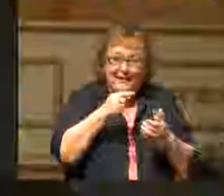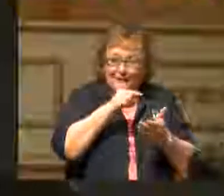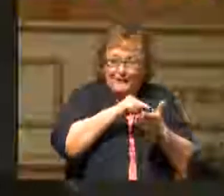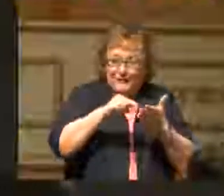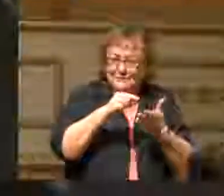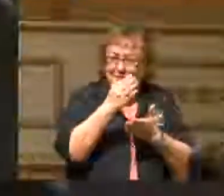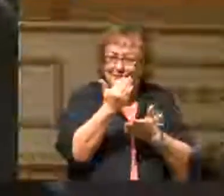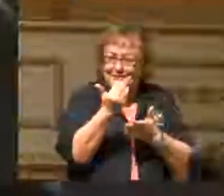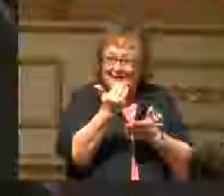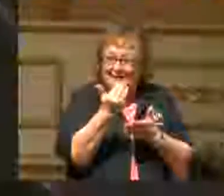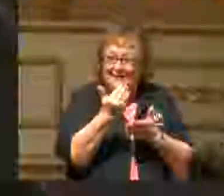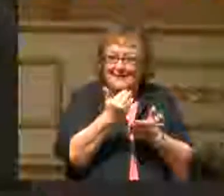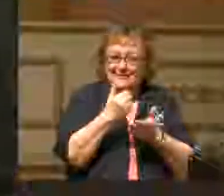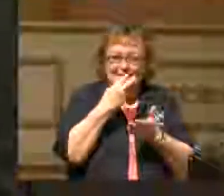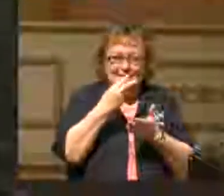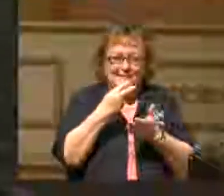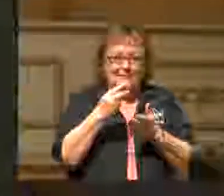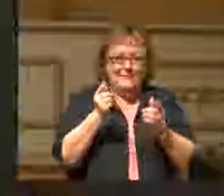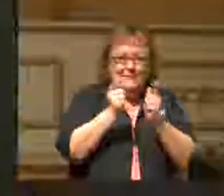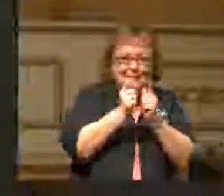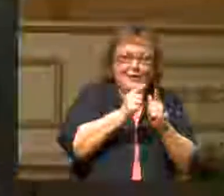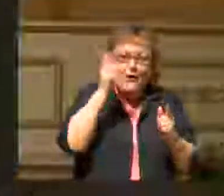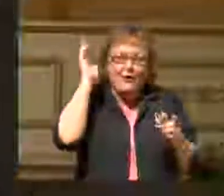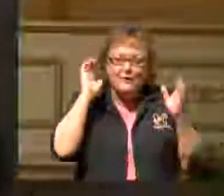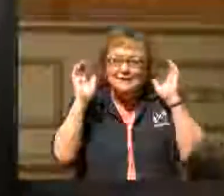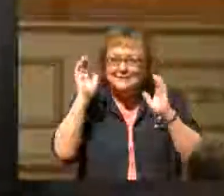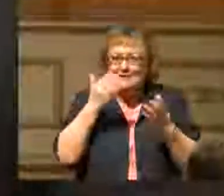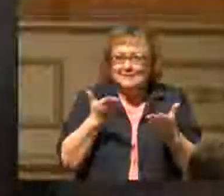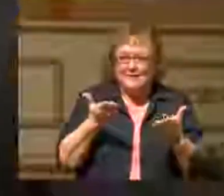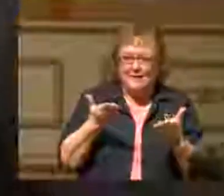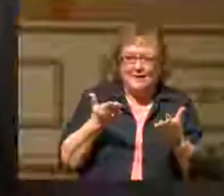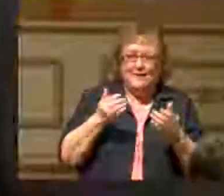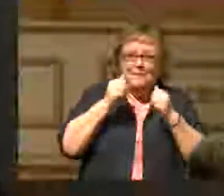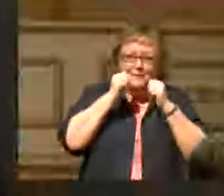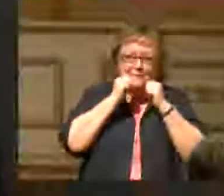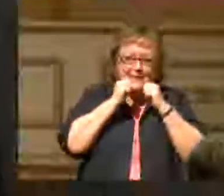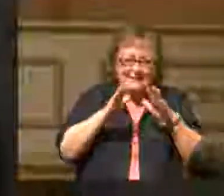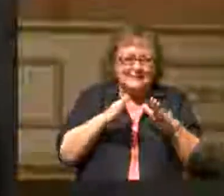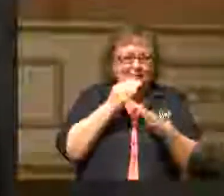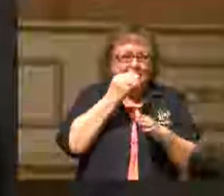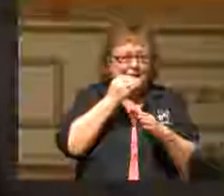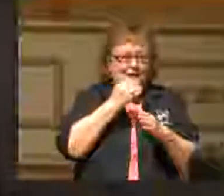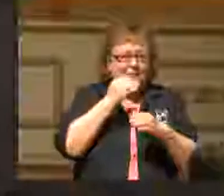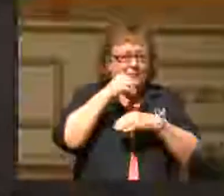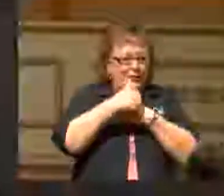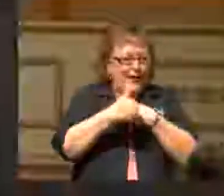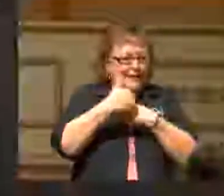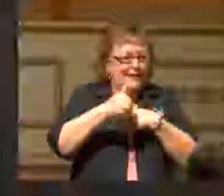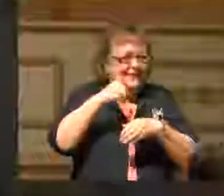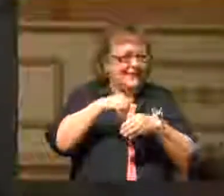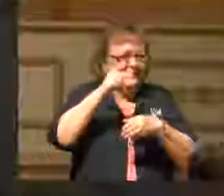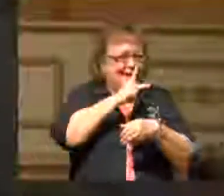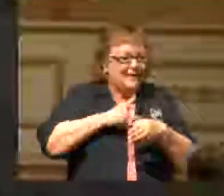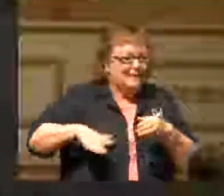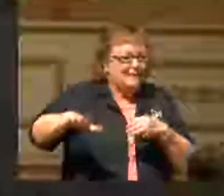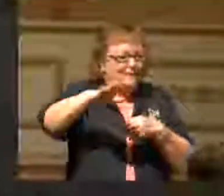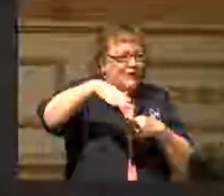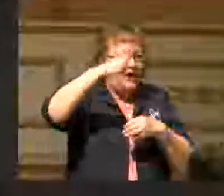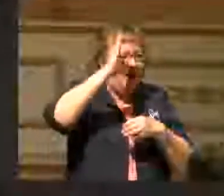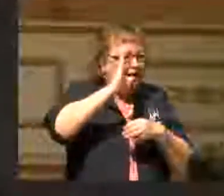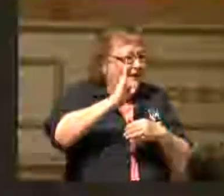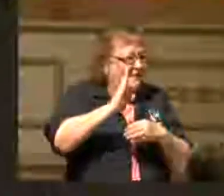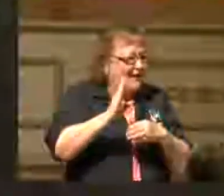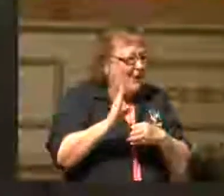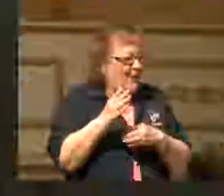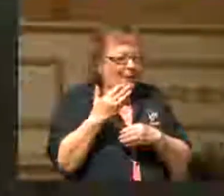When one of them that sat at meat with him heard these things, he said unto him, blessed is he that shall eat bread in the kingdom of God. And